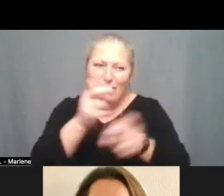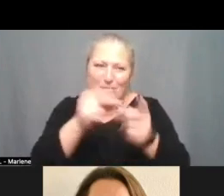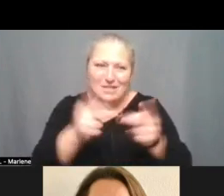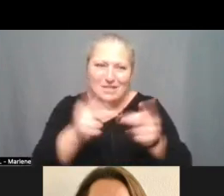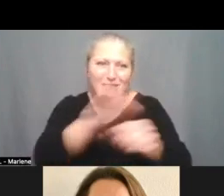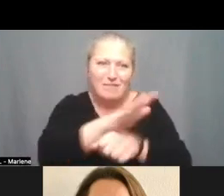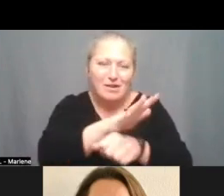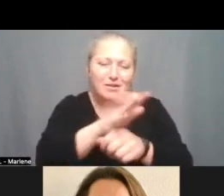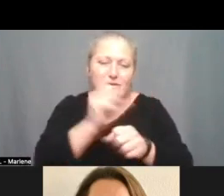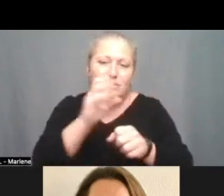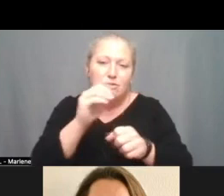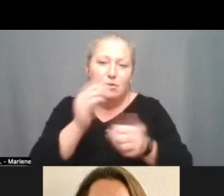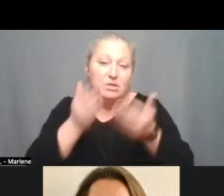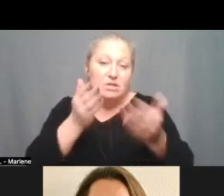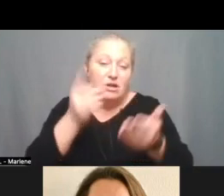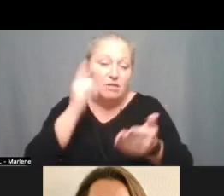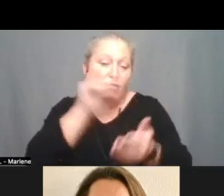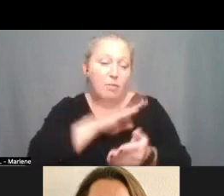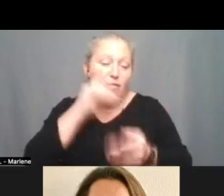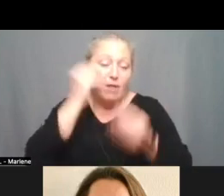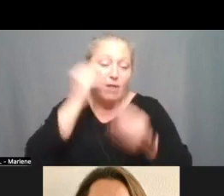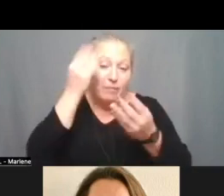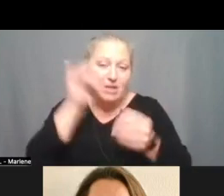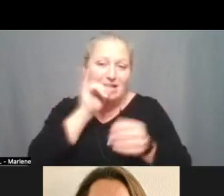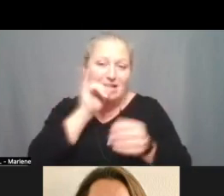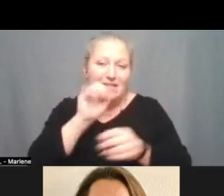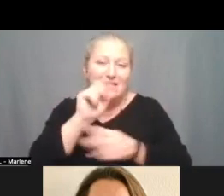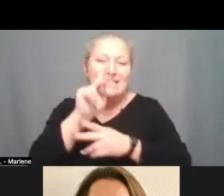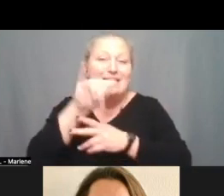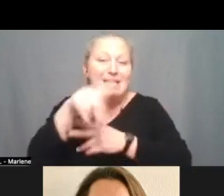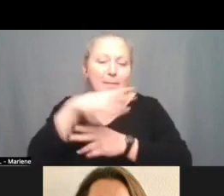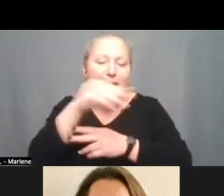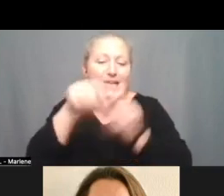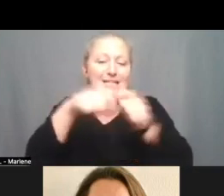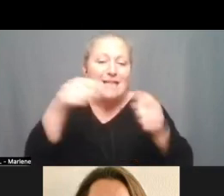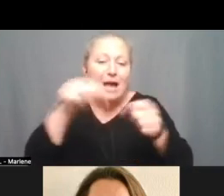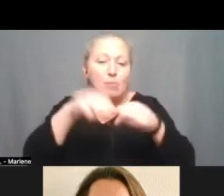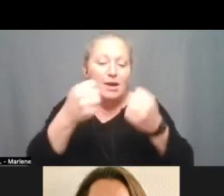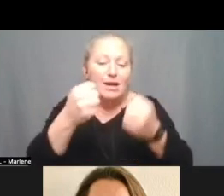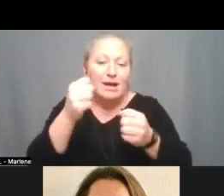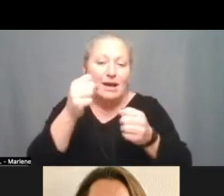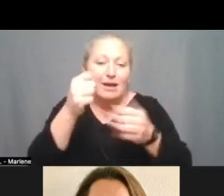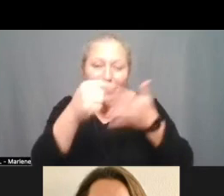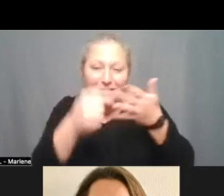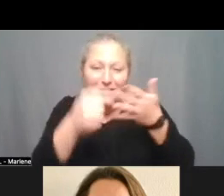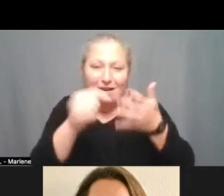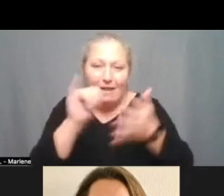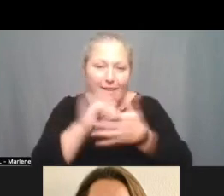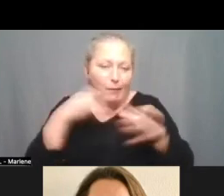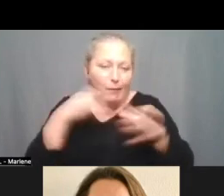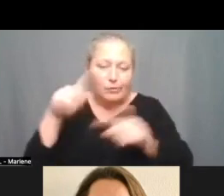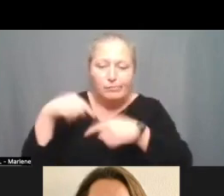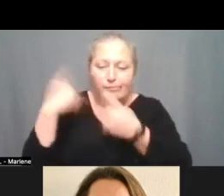presented to the board for information is the skipping and tie-breaking criteria um as we've done every year um